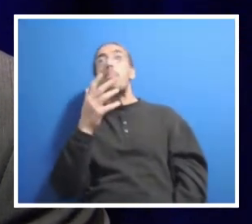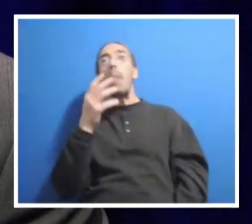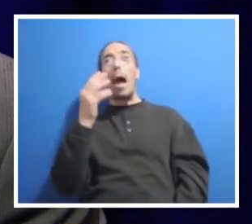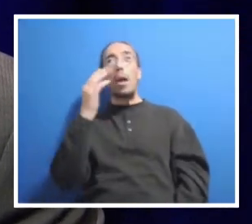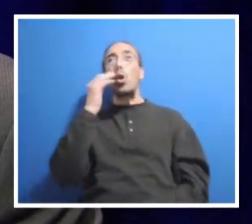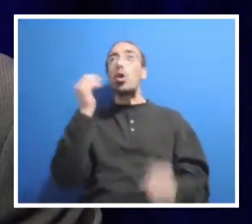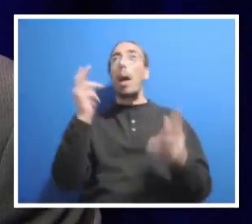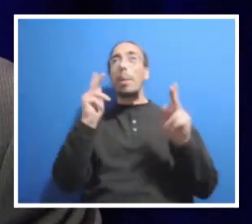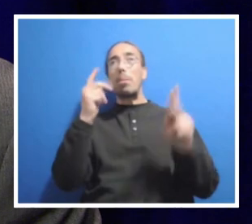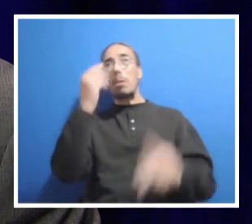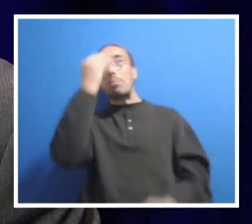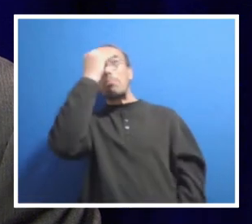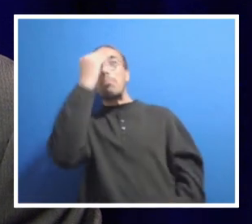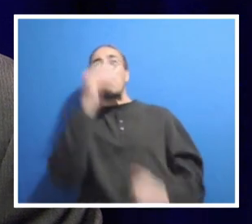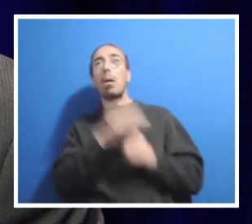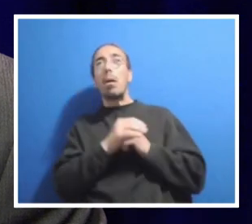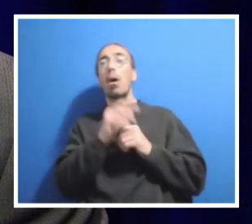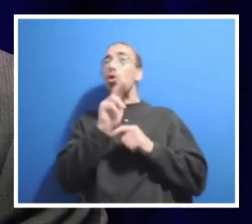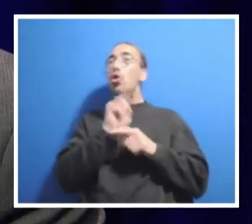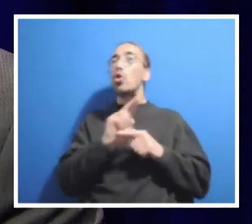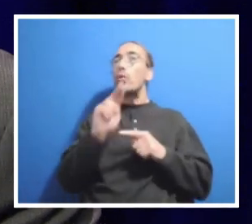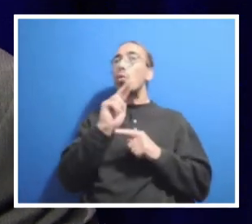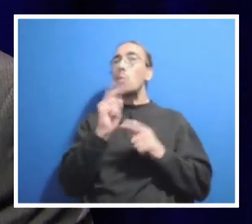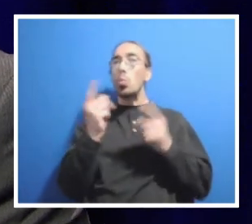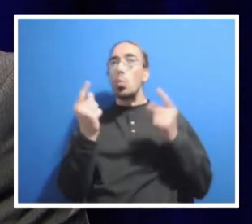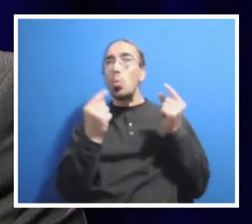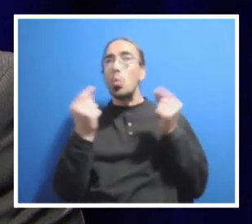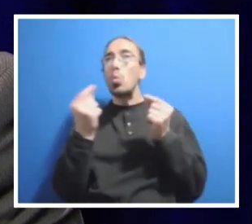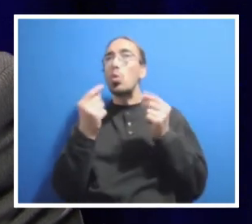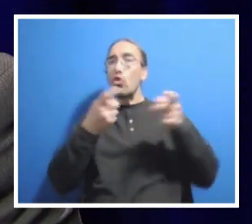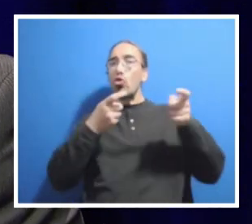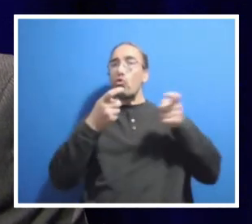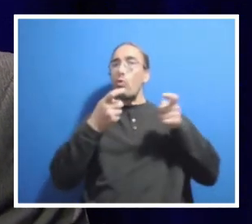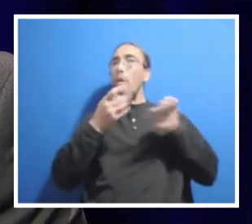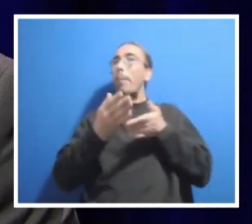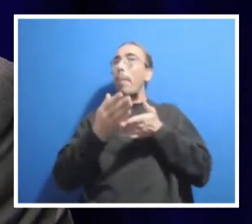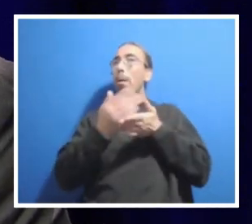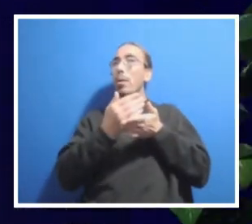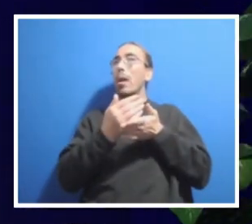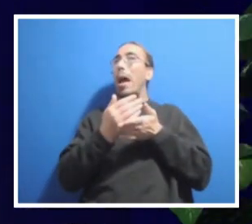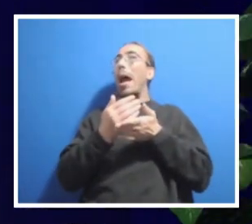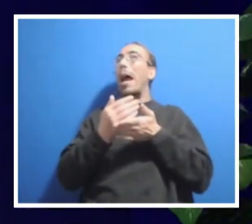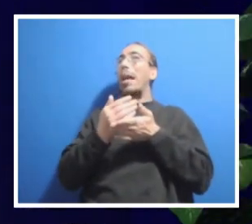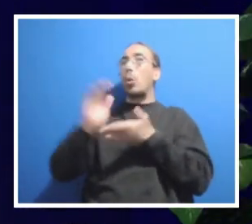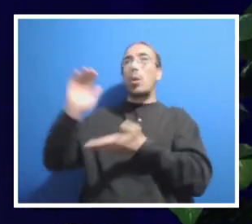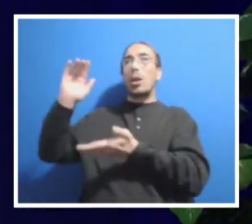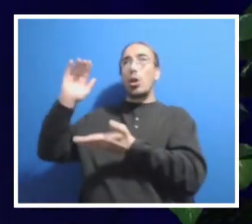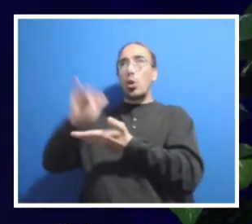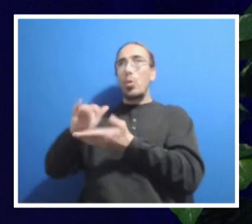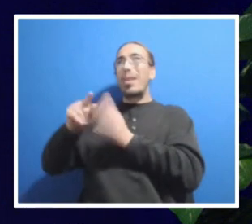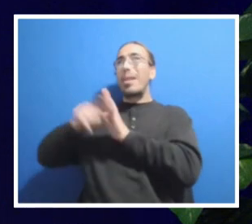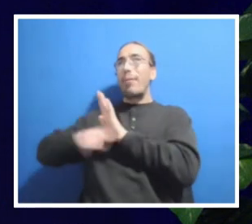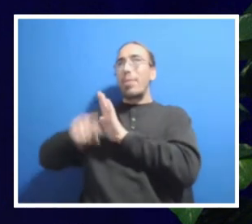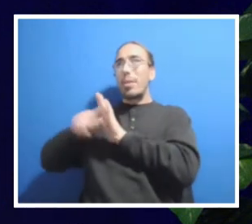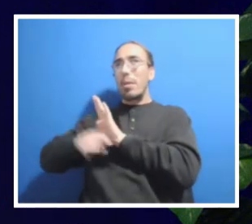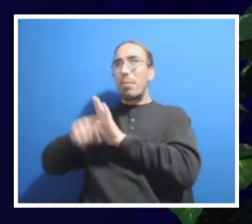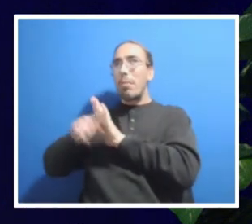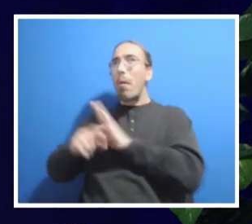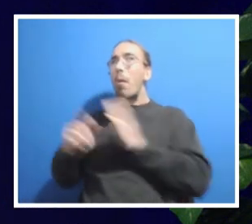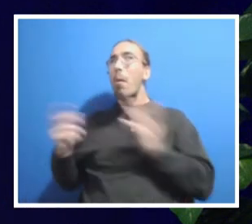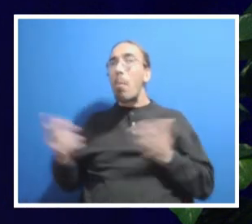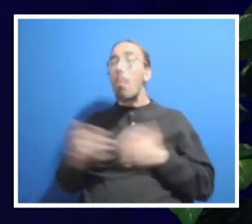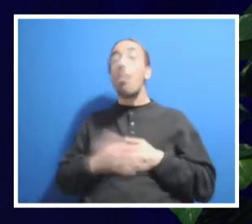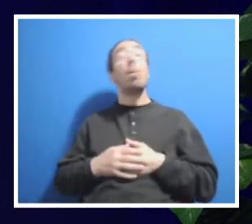What is the university doing to control the budget and reduce the deficit? Yeah, thanks so much. So, again, we have a very solid